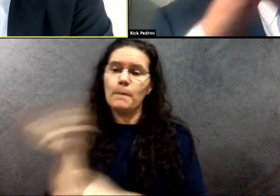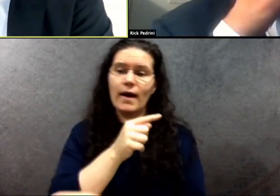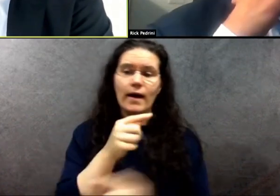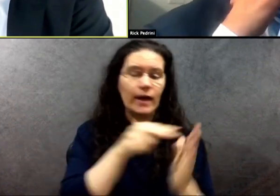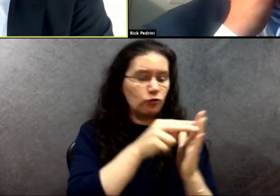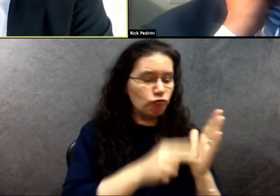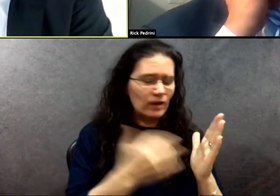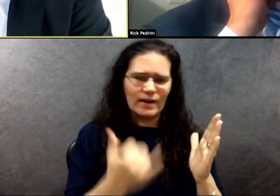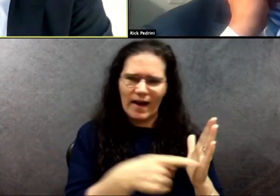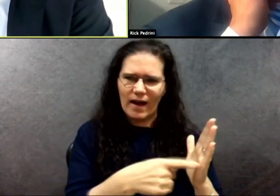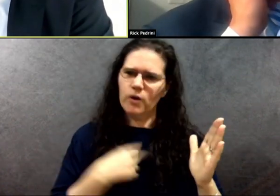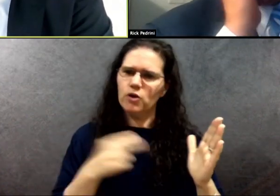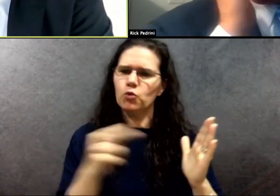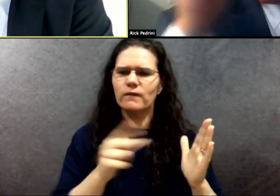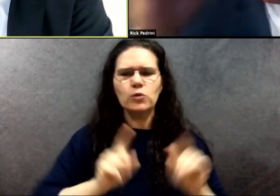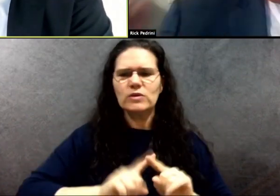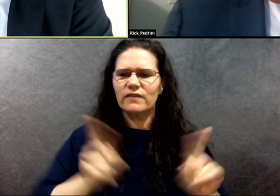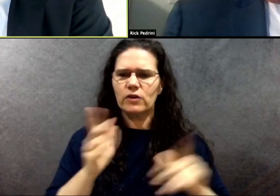Um,